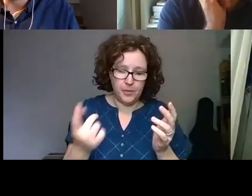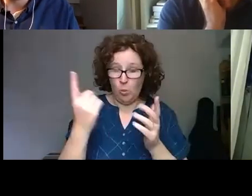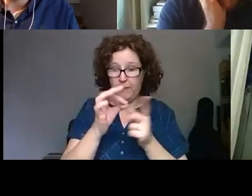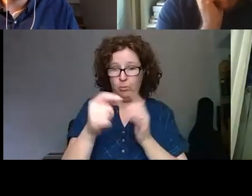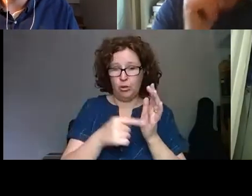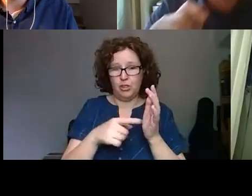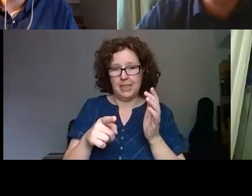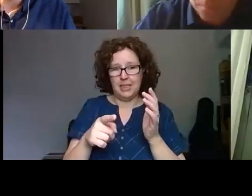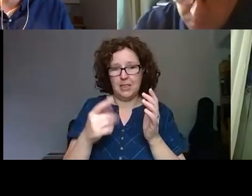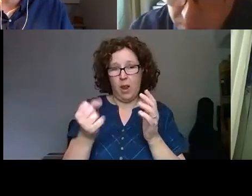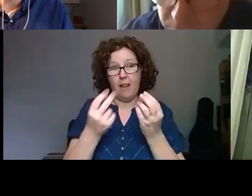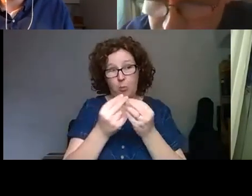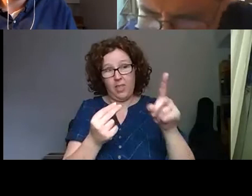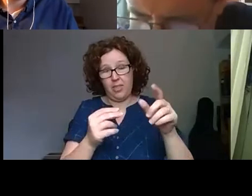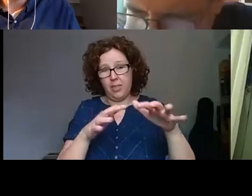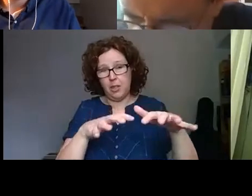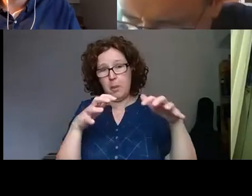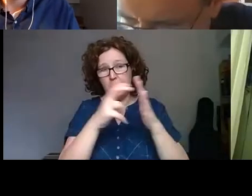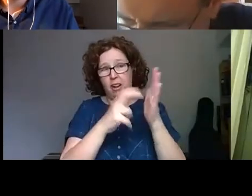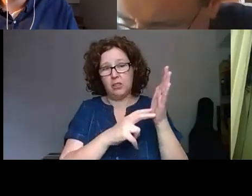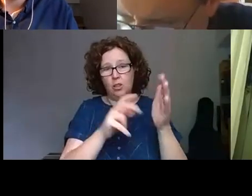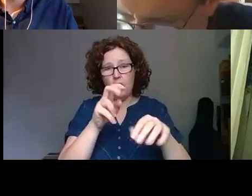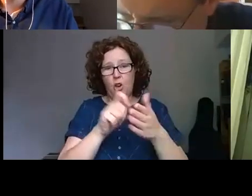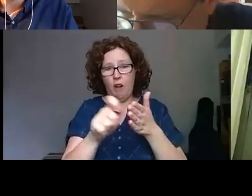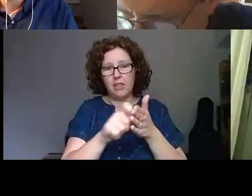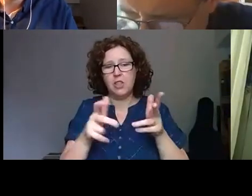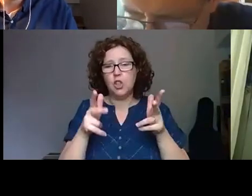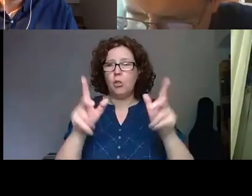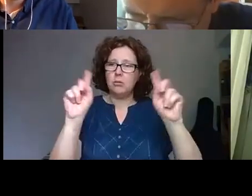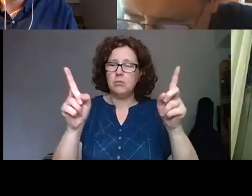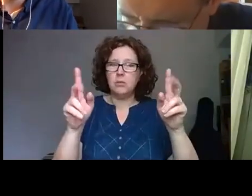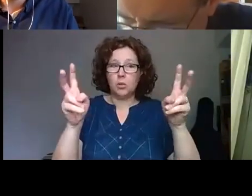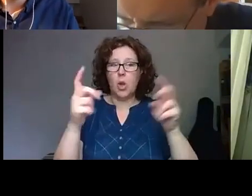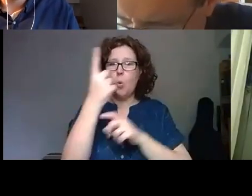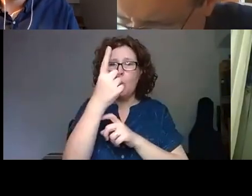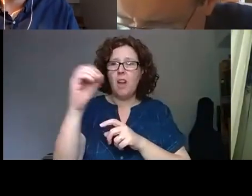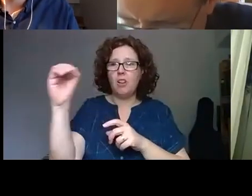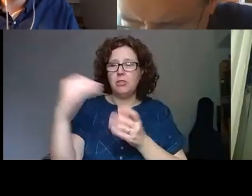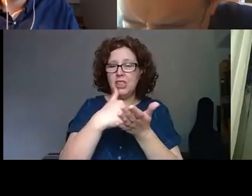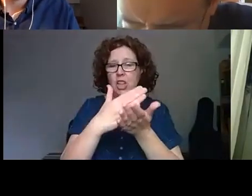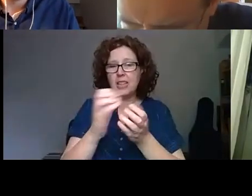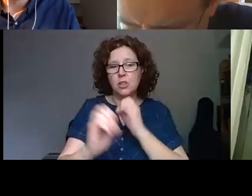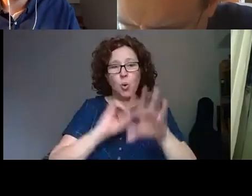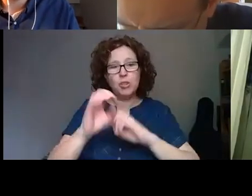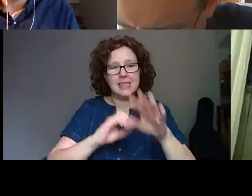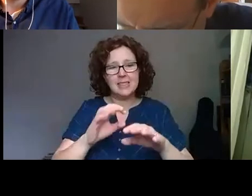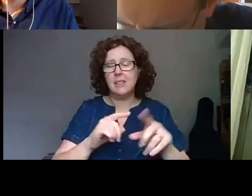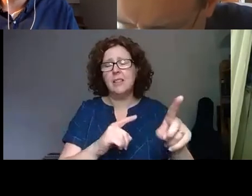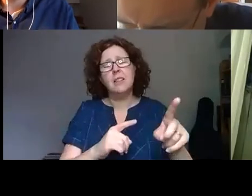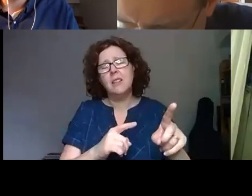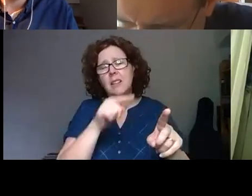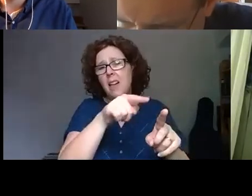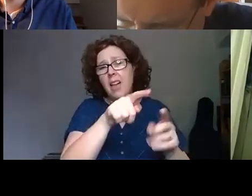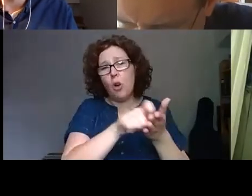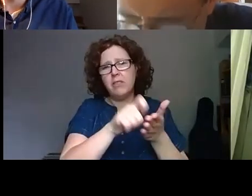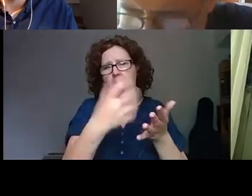we have with the public record office at the moment is called 100 shared stories and the public record office of Northern Ireland has millions and millions